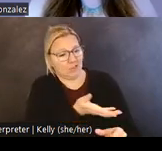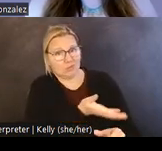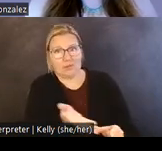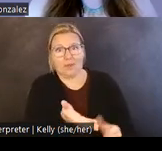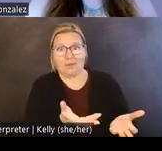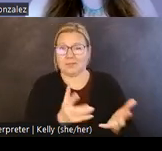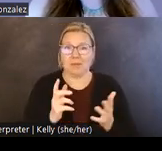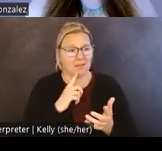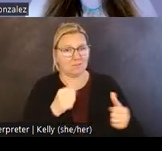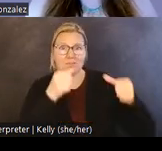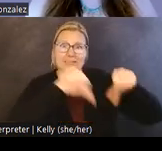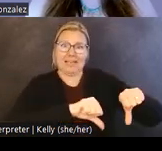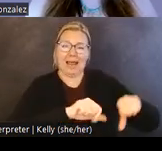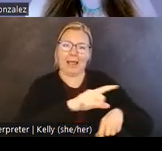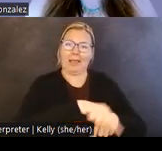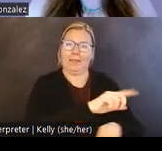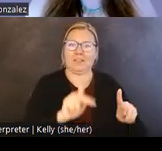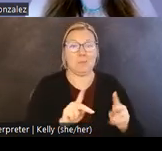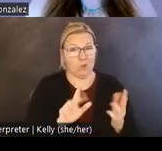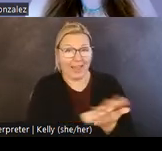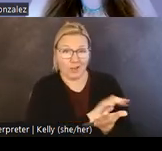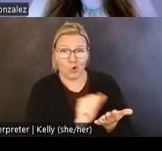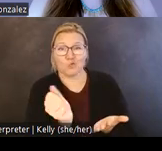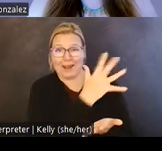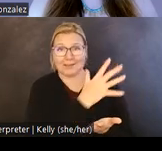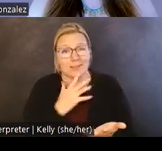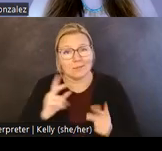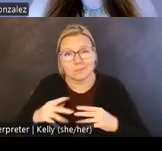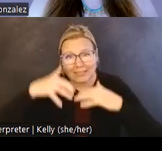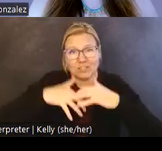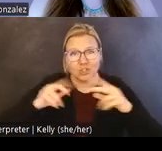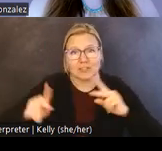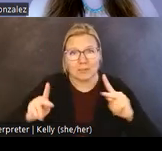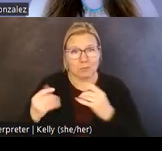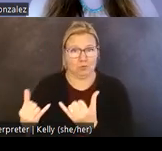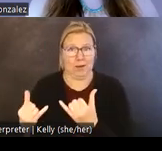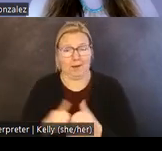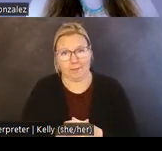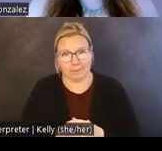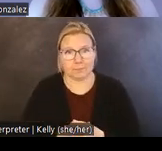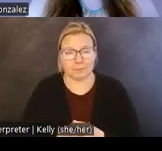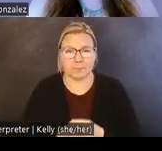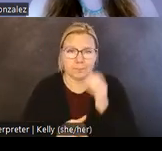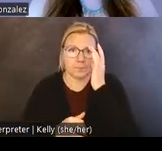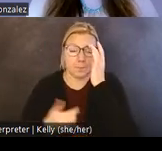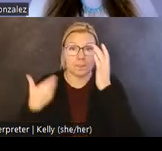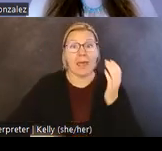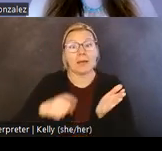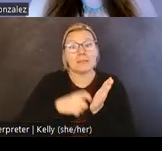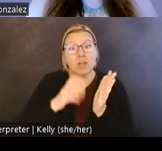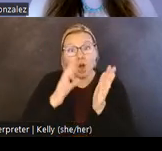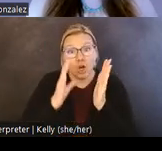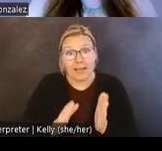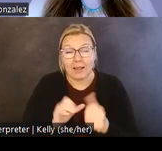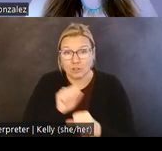vigorously denying and thus erasing Indigenous sovereignty in the present. As an archaeologist who works in